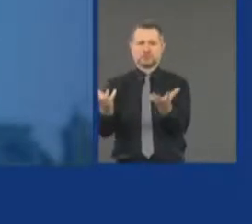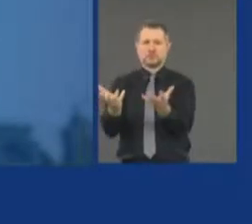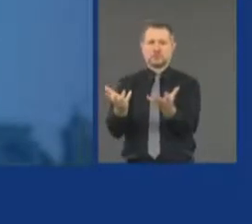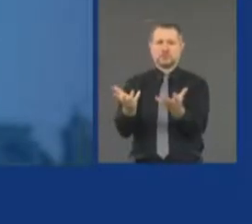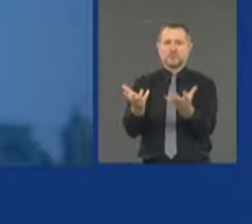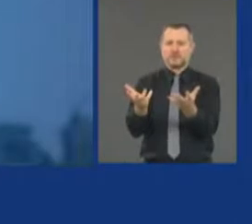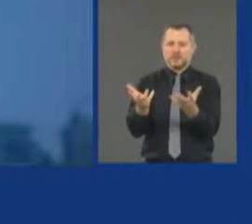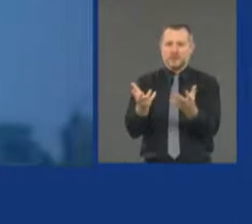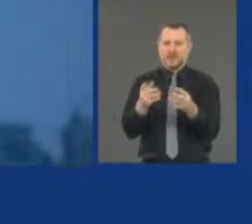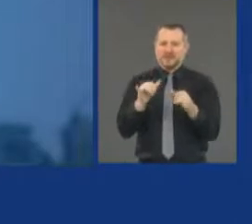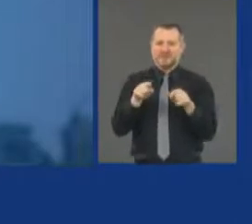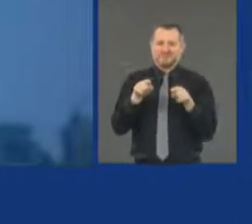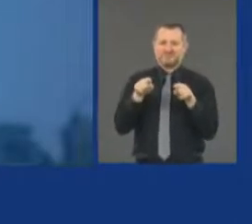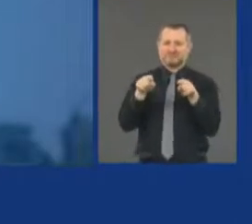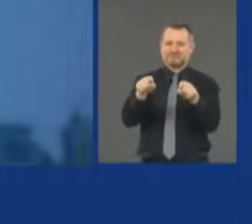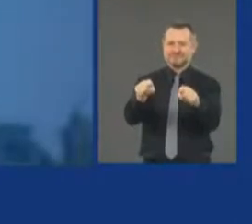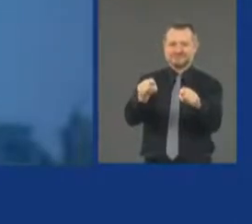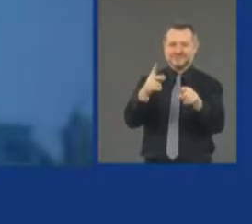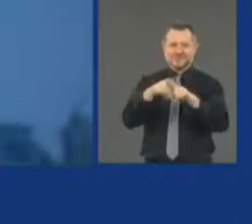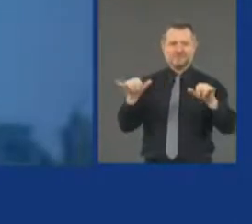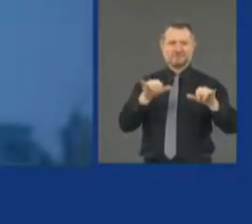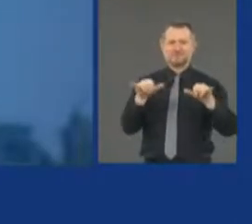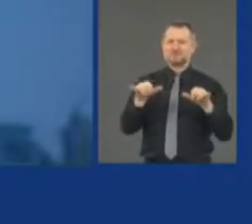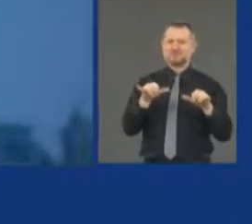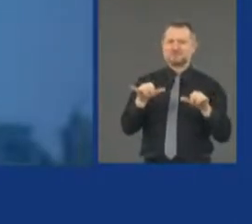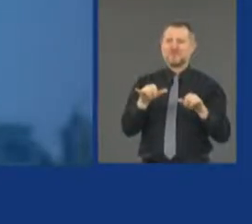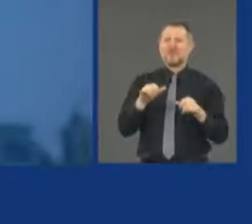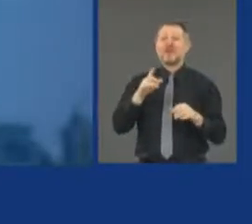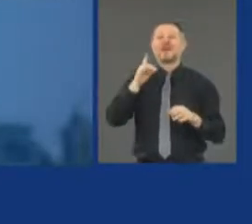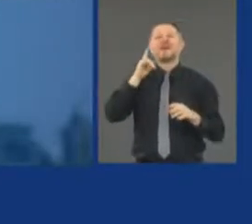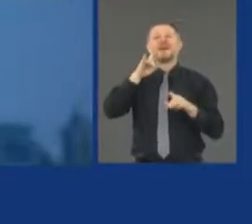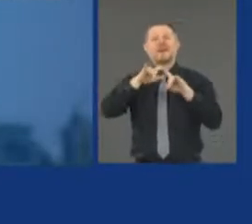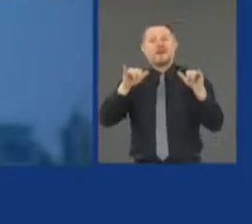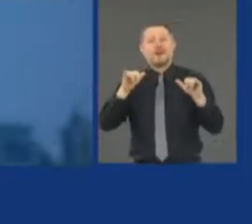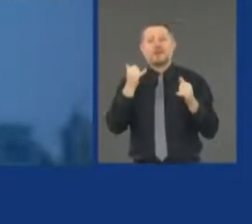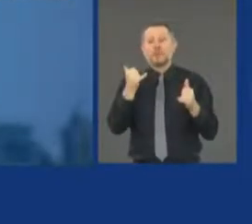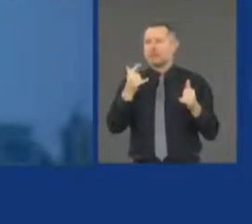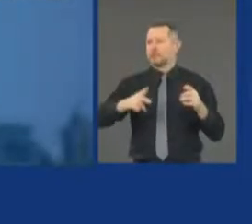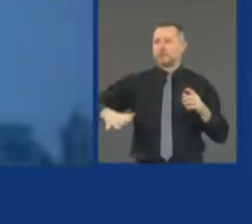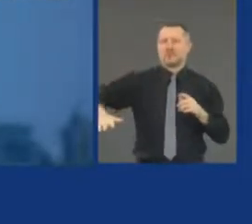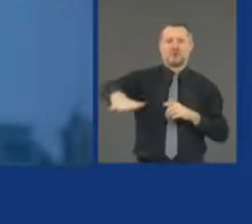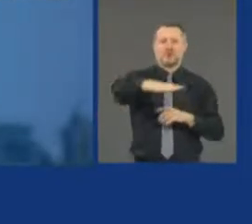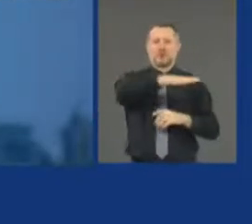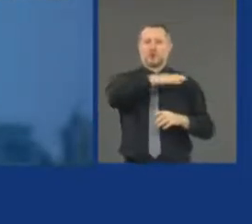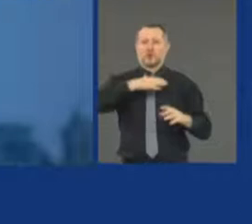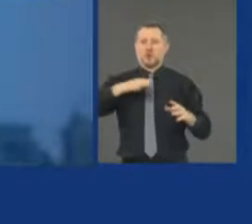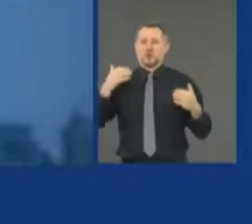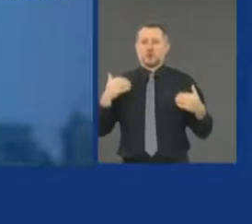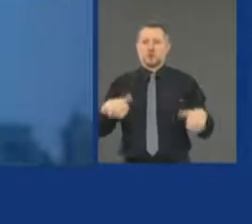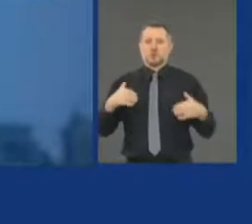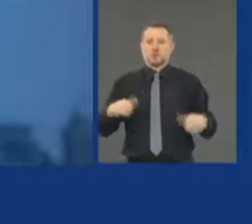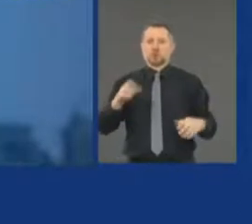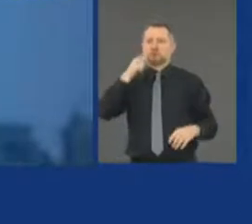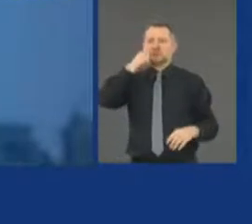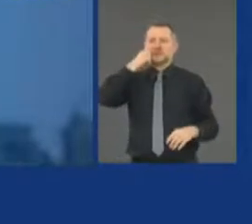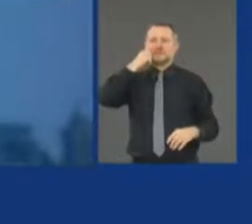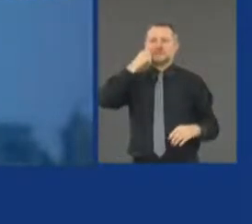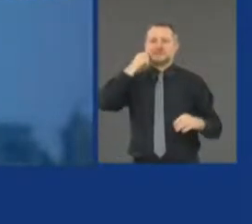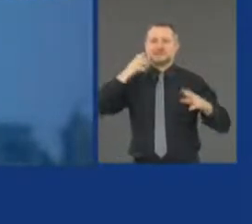It's then wrapped in an environment and a dynamic that is racially charged and politically charged.